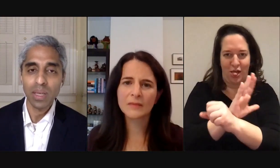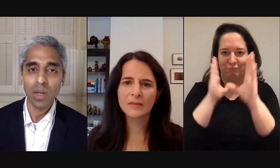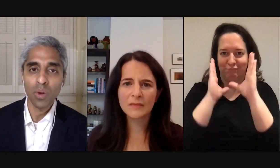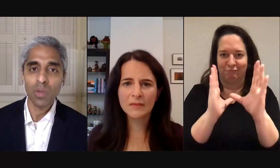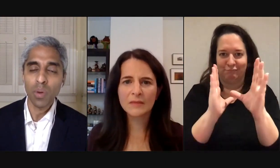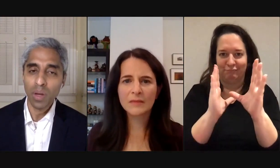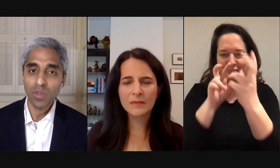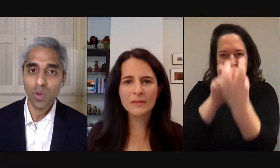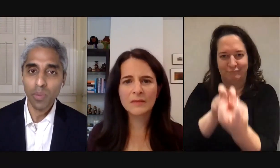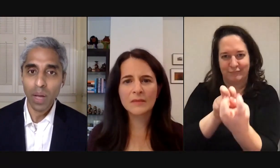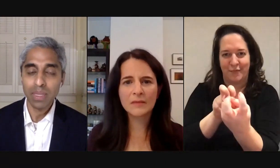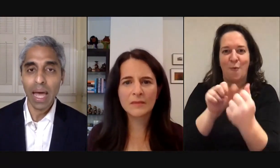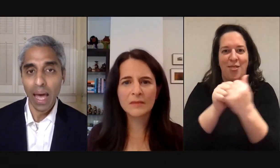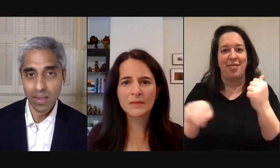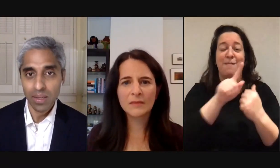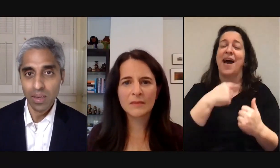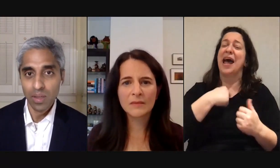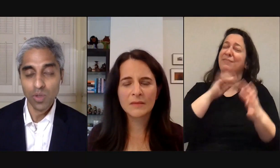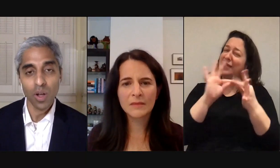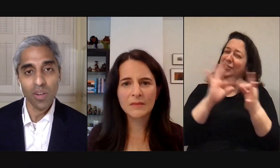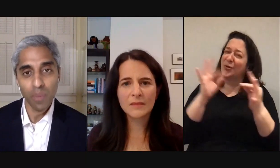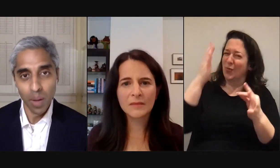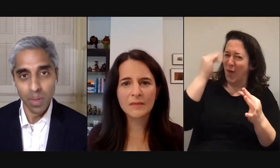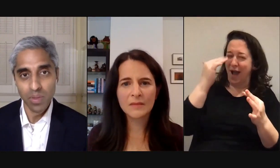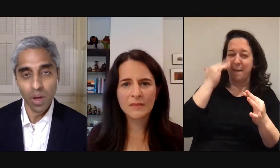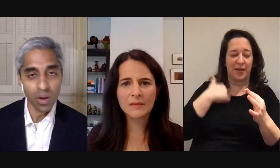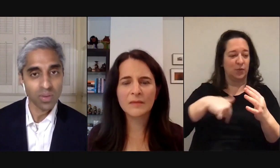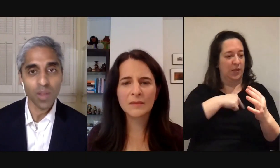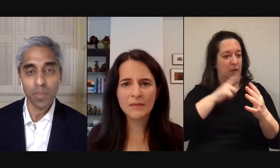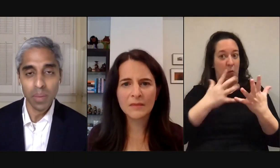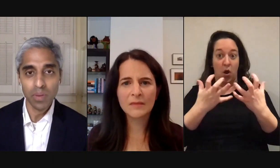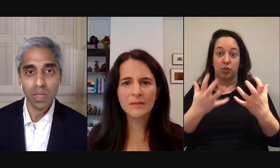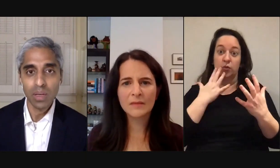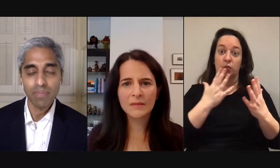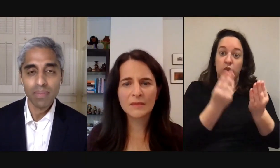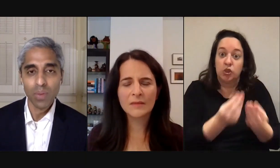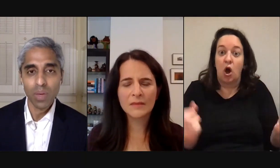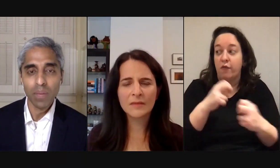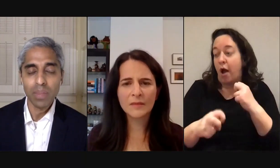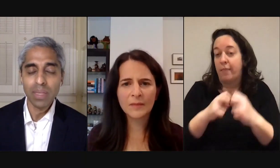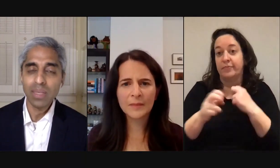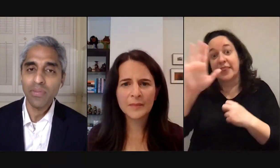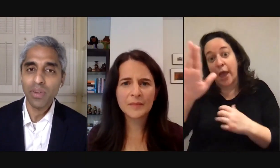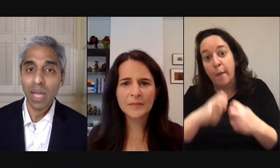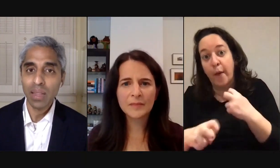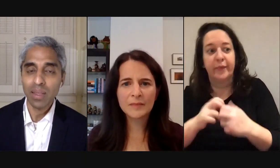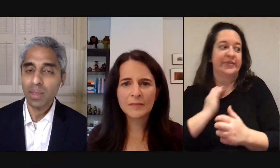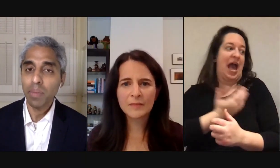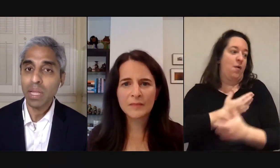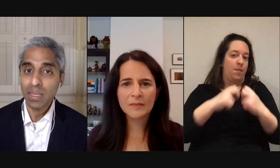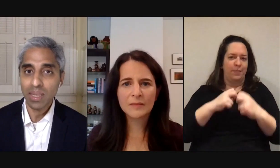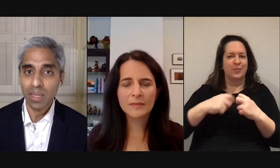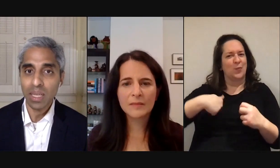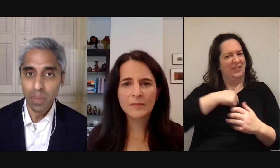this because in a world where we are so primed to act to solve problems ours and other people's it's easy to forget